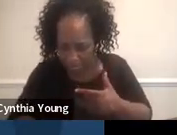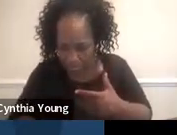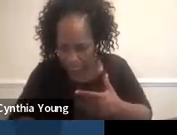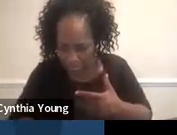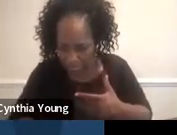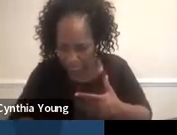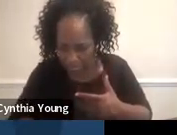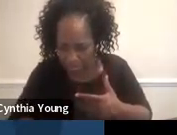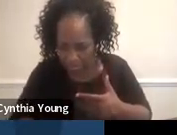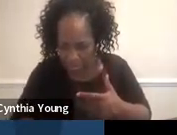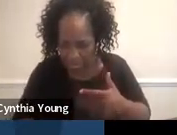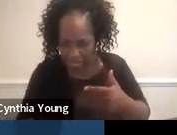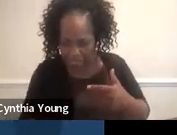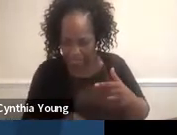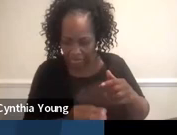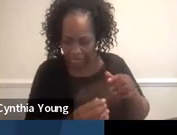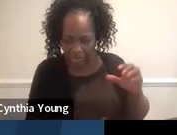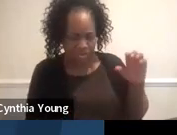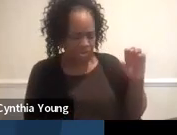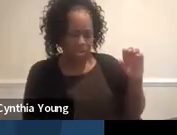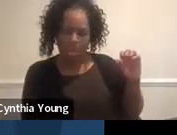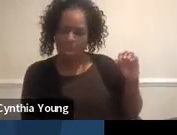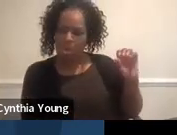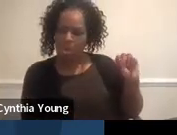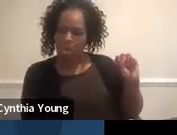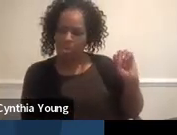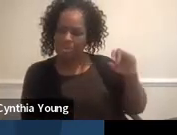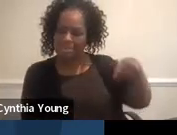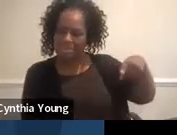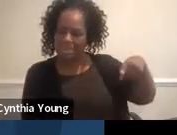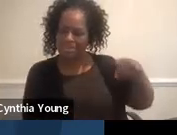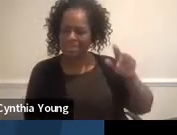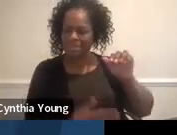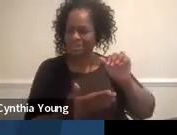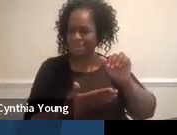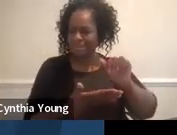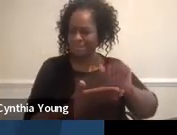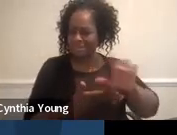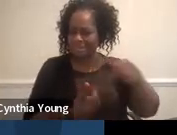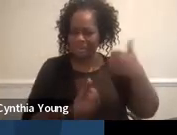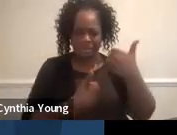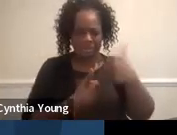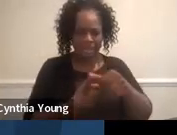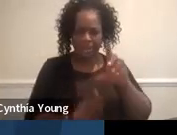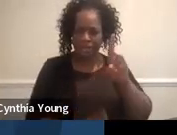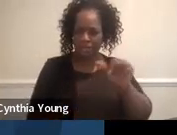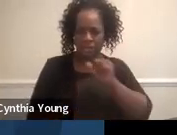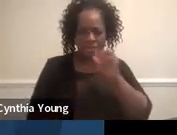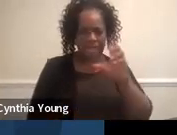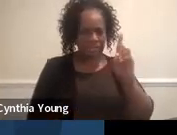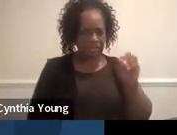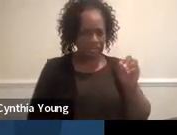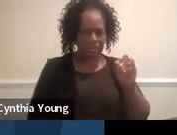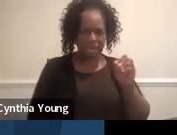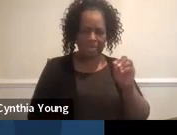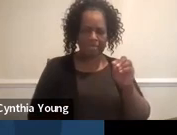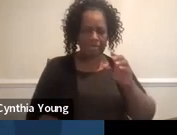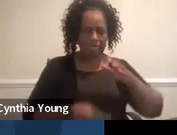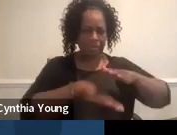was it OSEP put out a, a letter on that don't do that is what basically what they said.